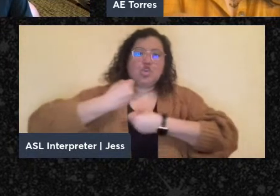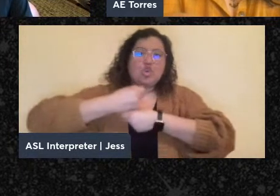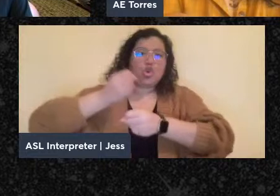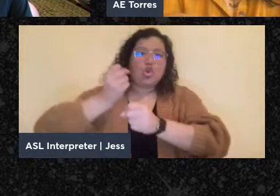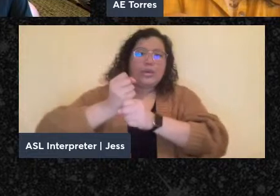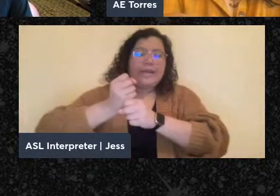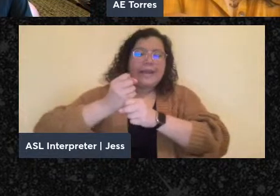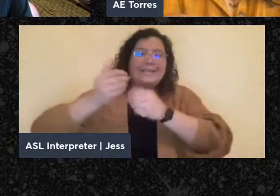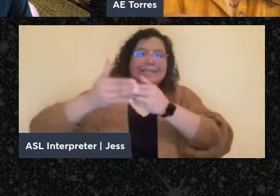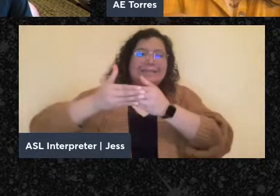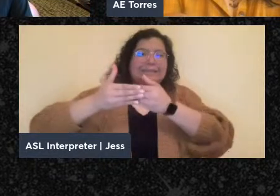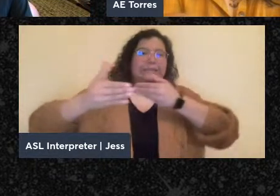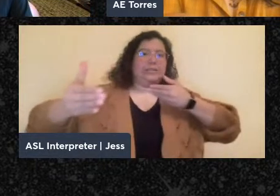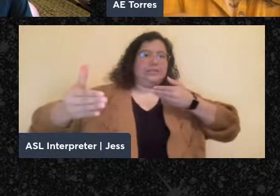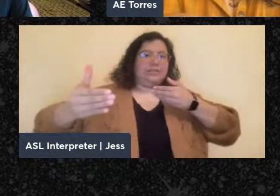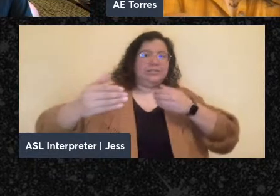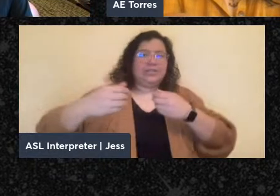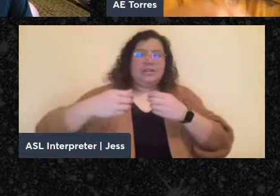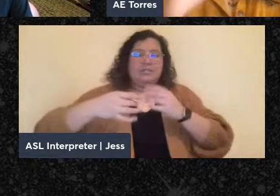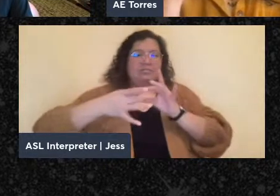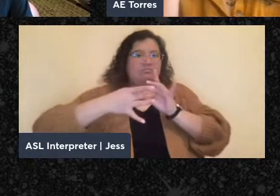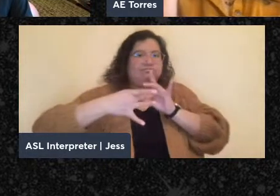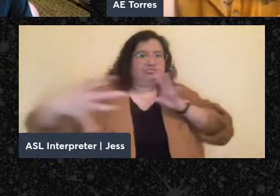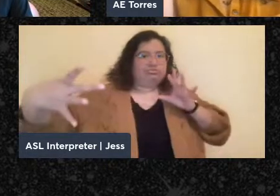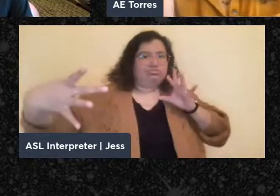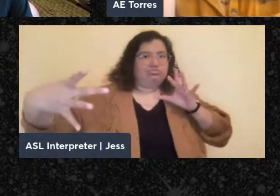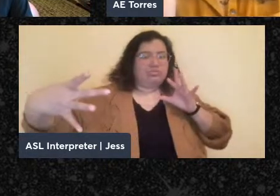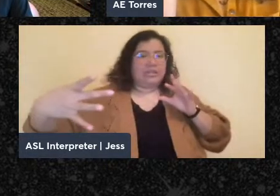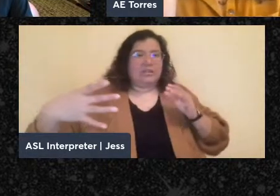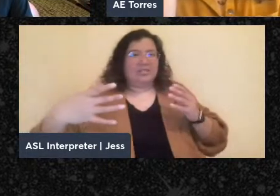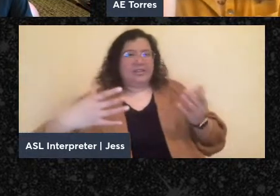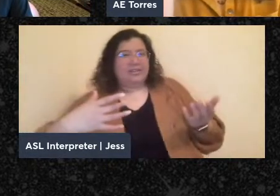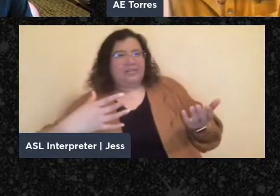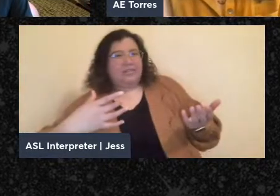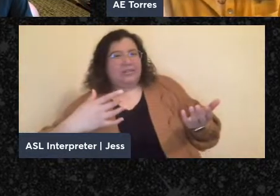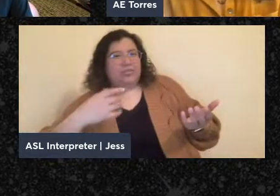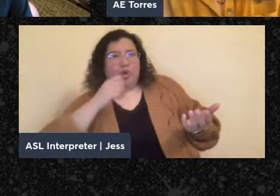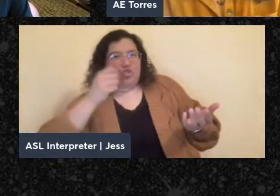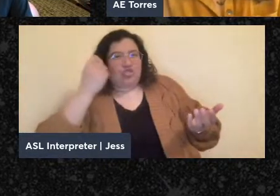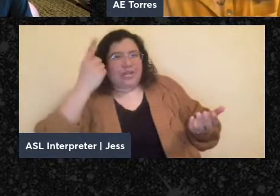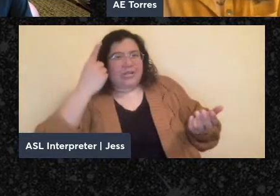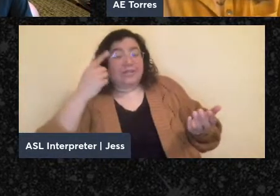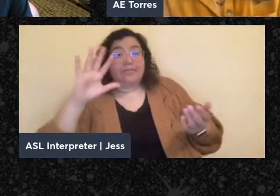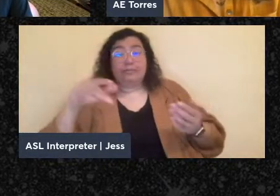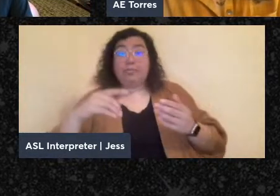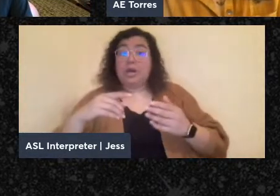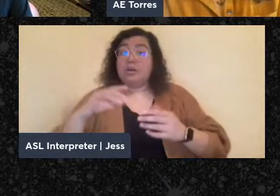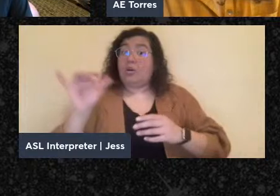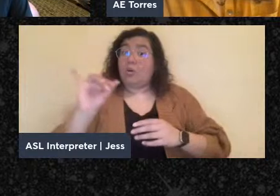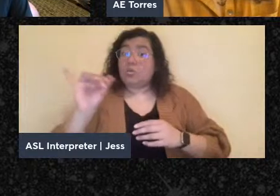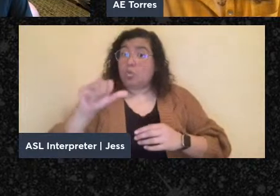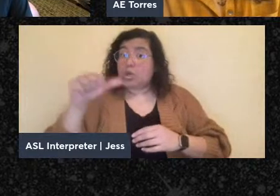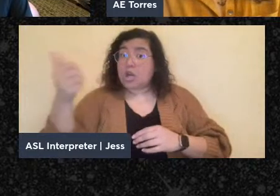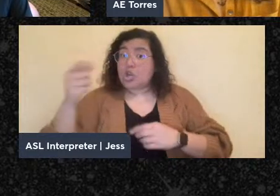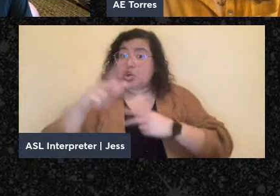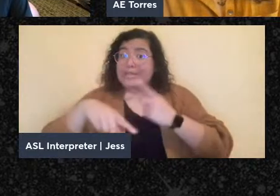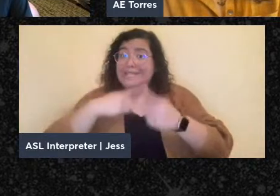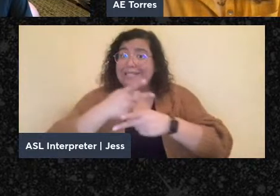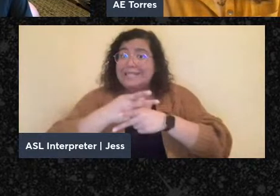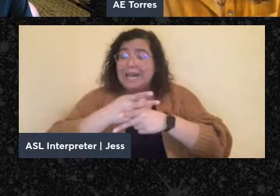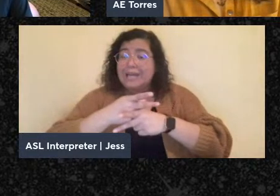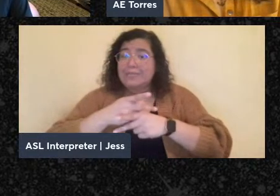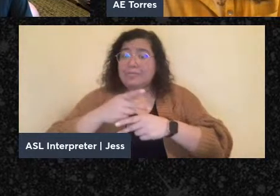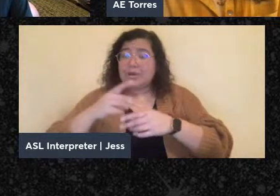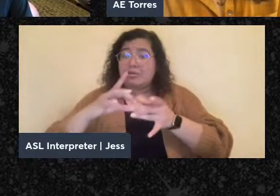make us not understand them. But he, at one point is talking about rupture at a completely different moment, the rupture of the agricultural